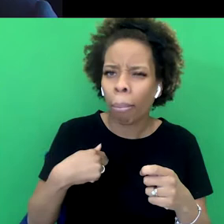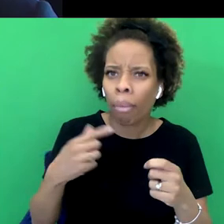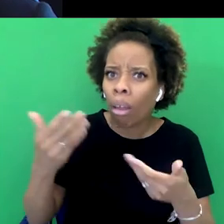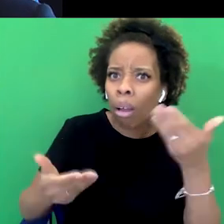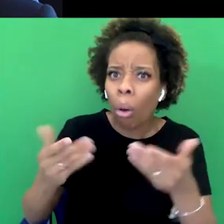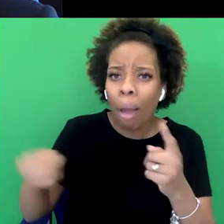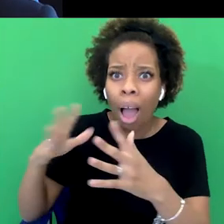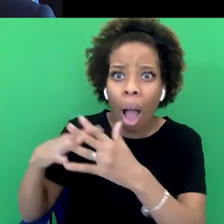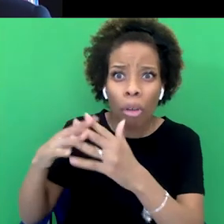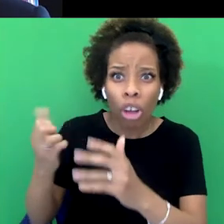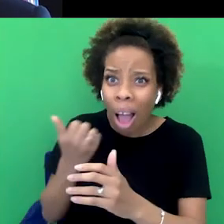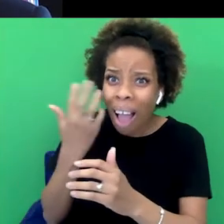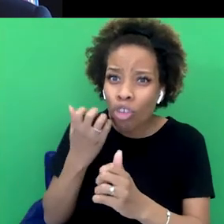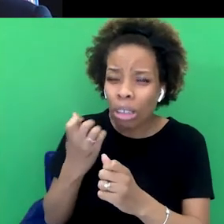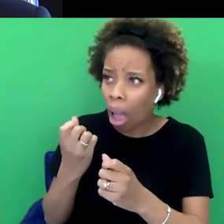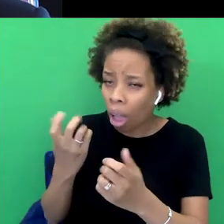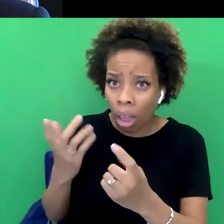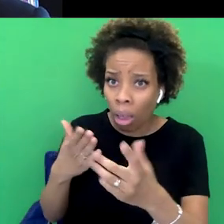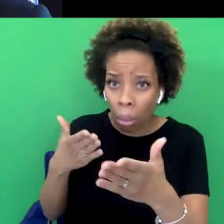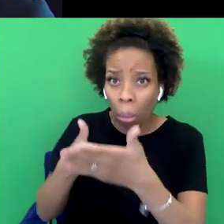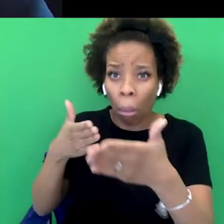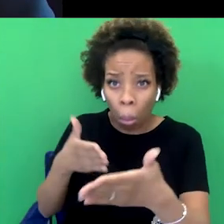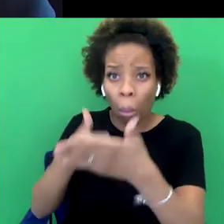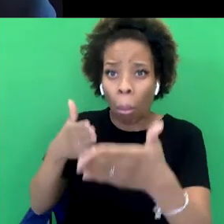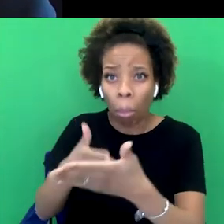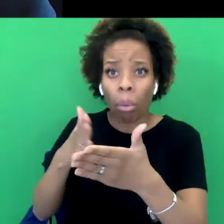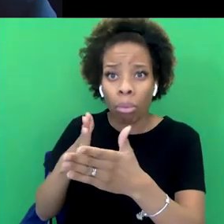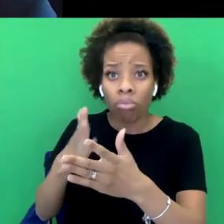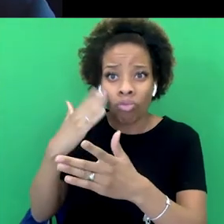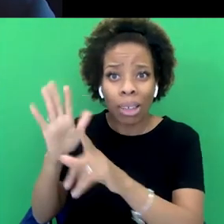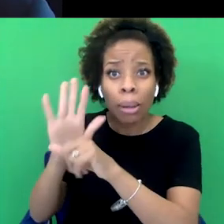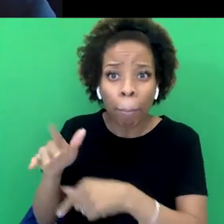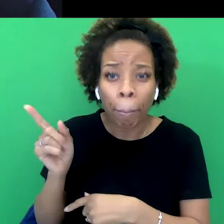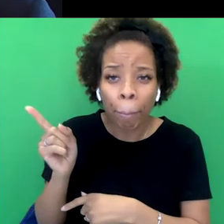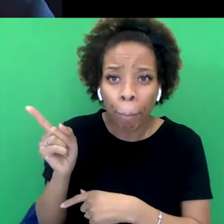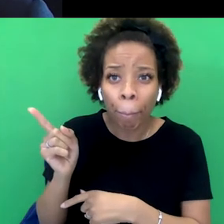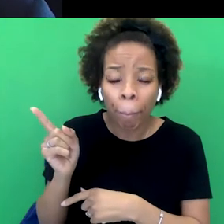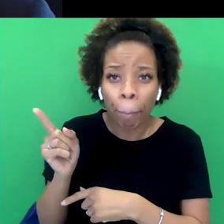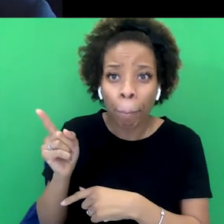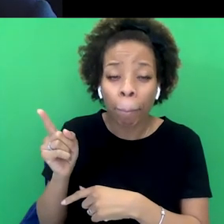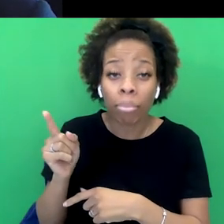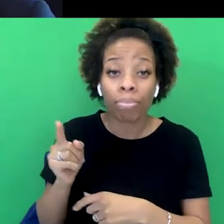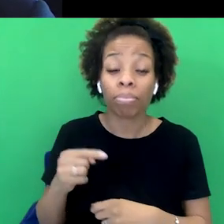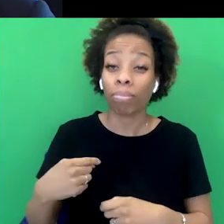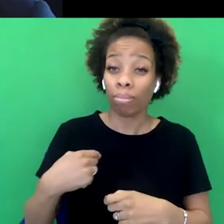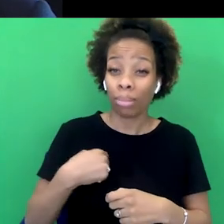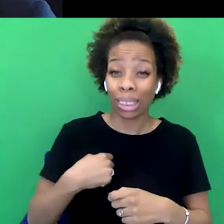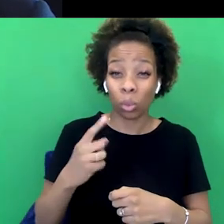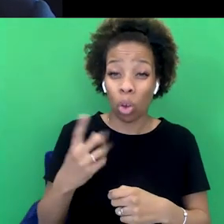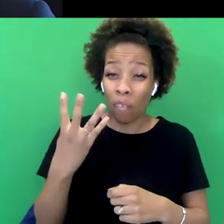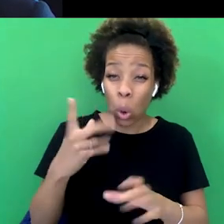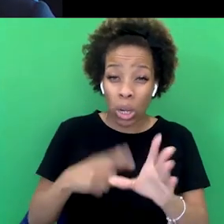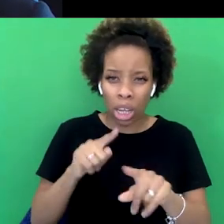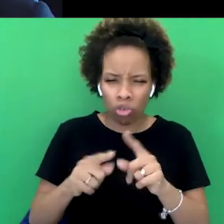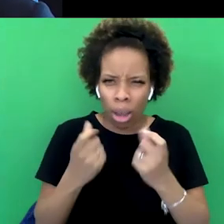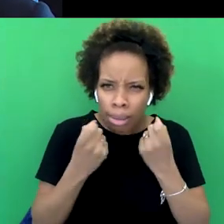day, right? Also, it's a really complicated history. I mean, it's taken me four years to get my head around it. I think the average person finds it